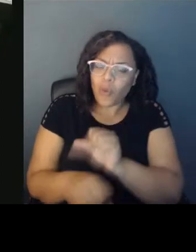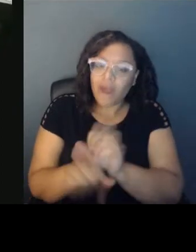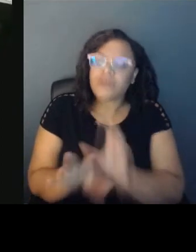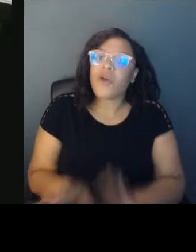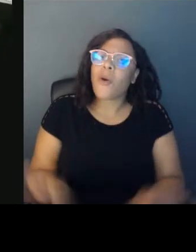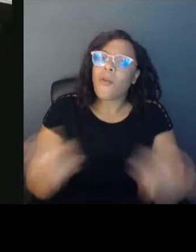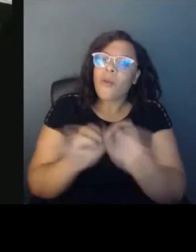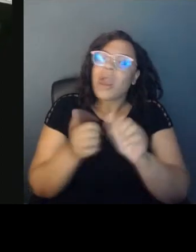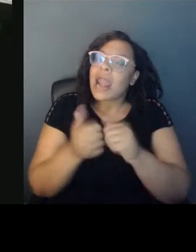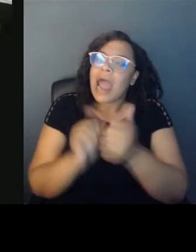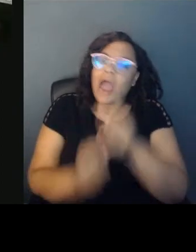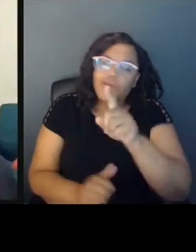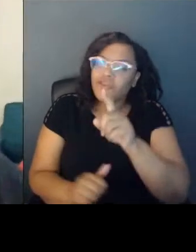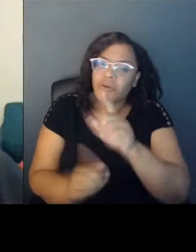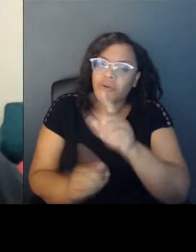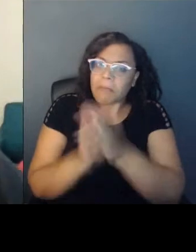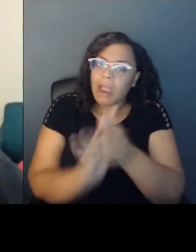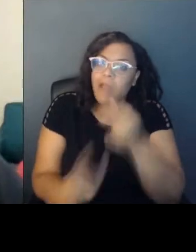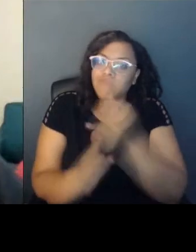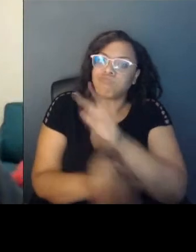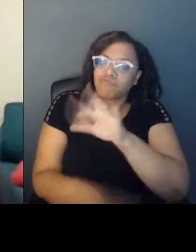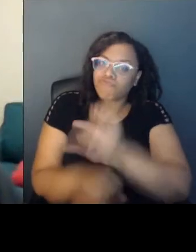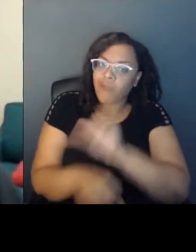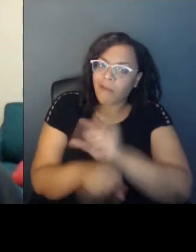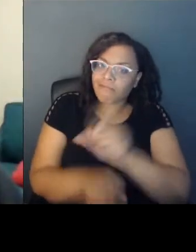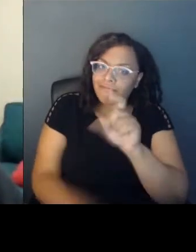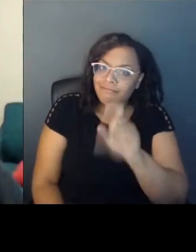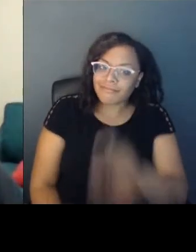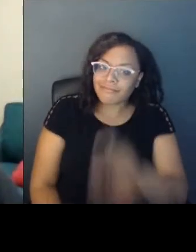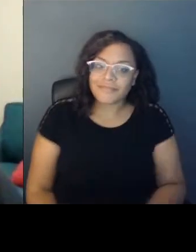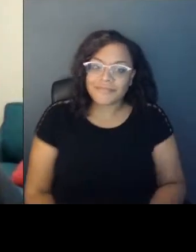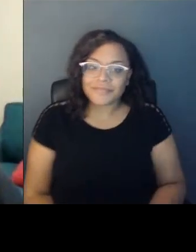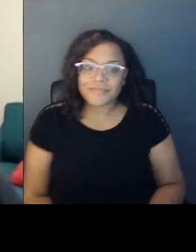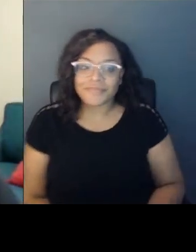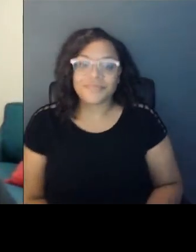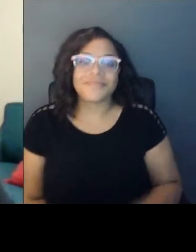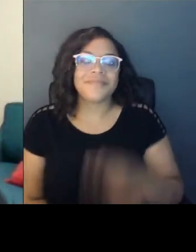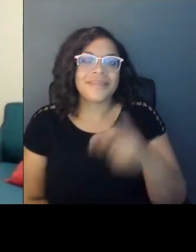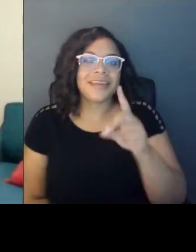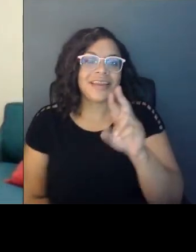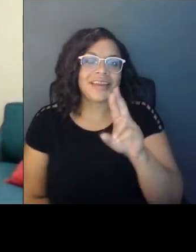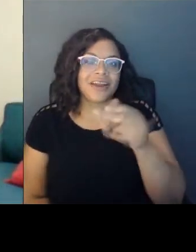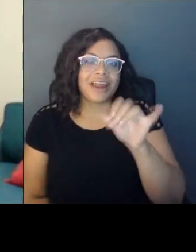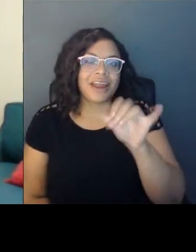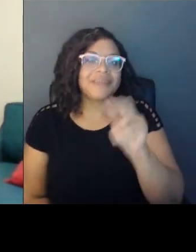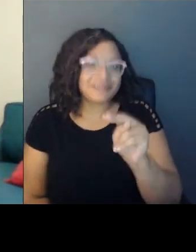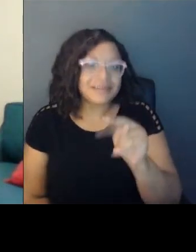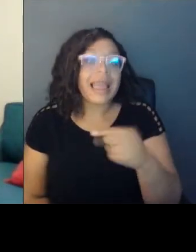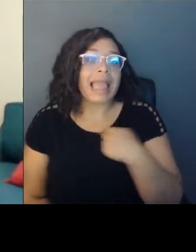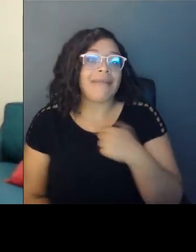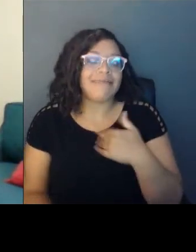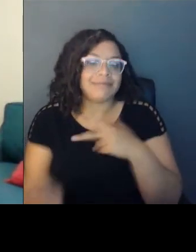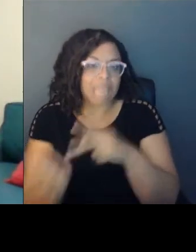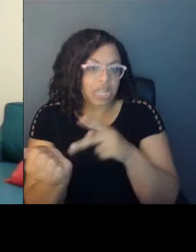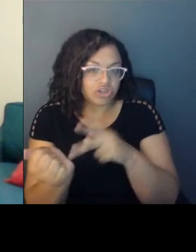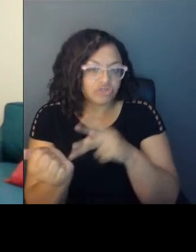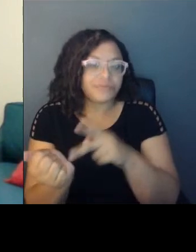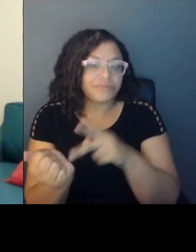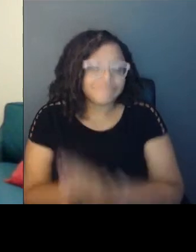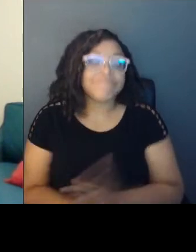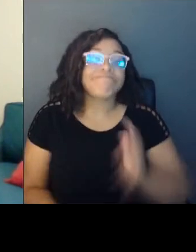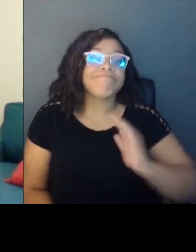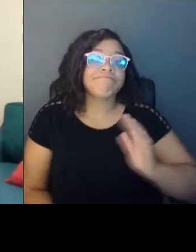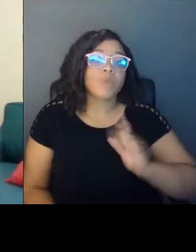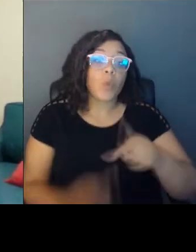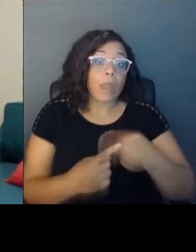if you don't mind my asking? Dr. how did I choose psychiatry? In medical school, psychiatry was really the